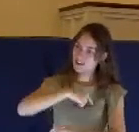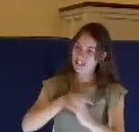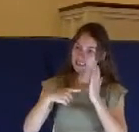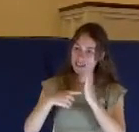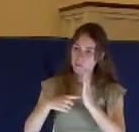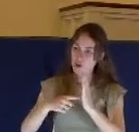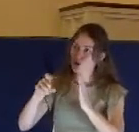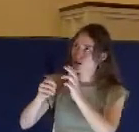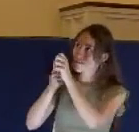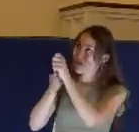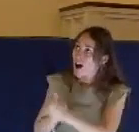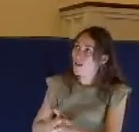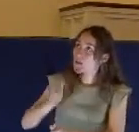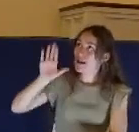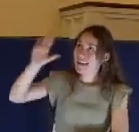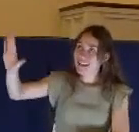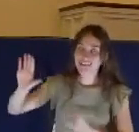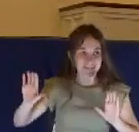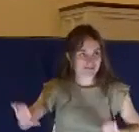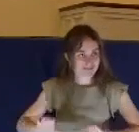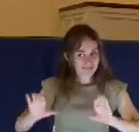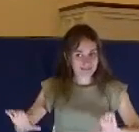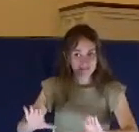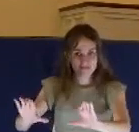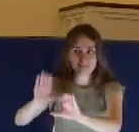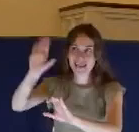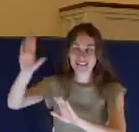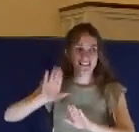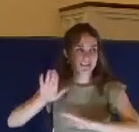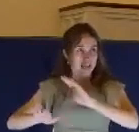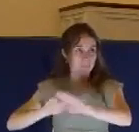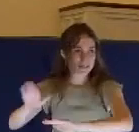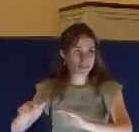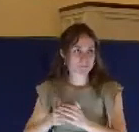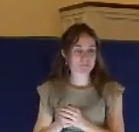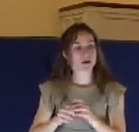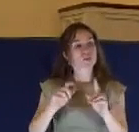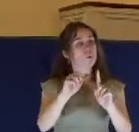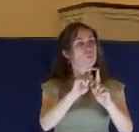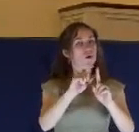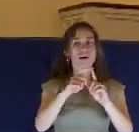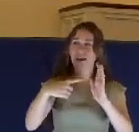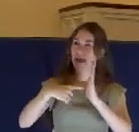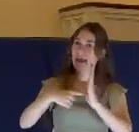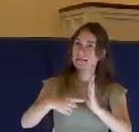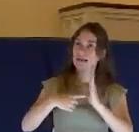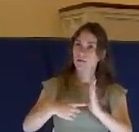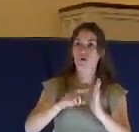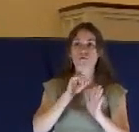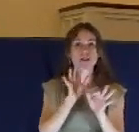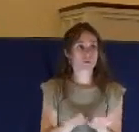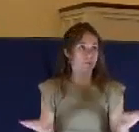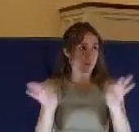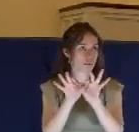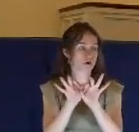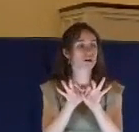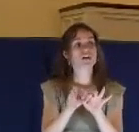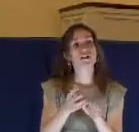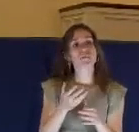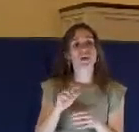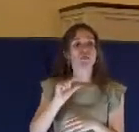And so the word example here is an important word in chapter 2, 21 of 1 Peter. It's a Greek word, hupo,